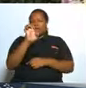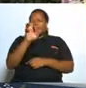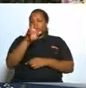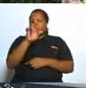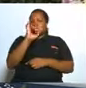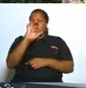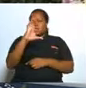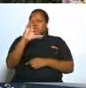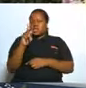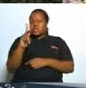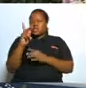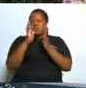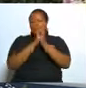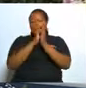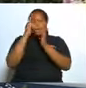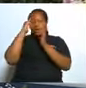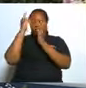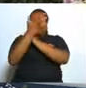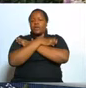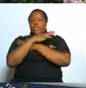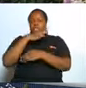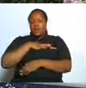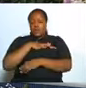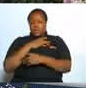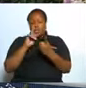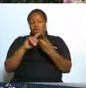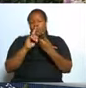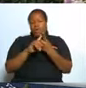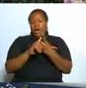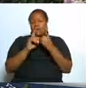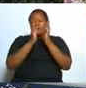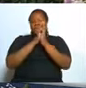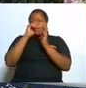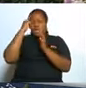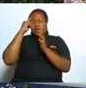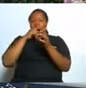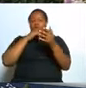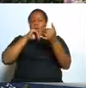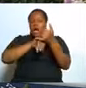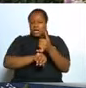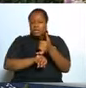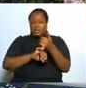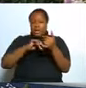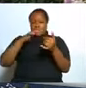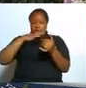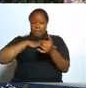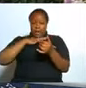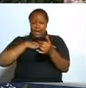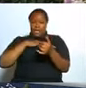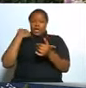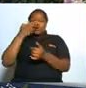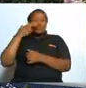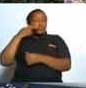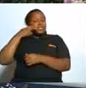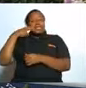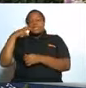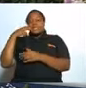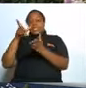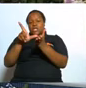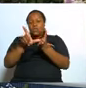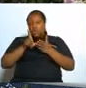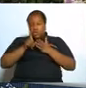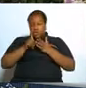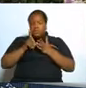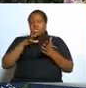for our friends pray for my husband who is addicted to loans and does not want to